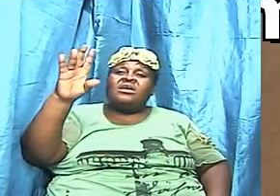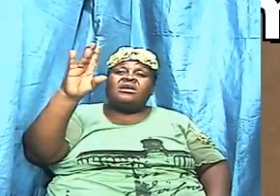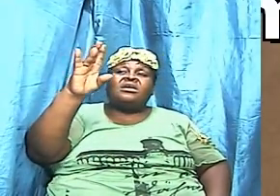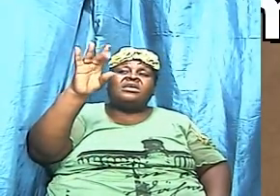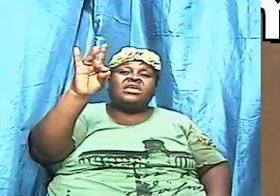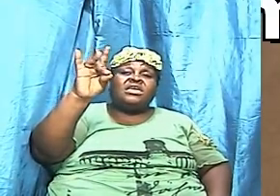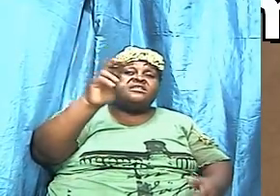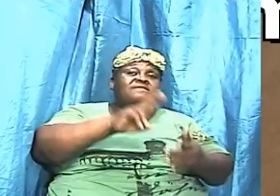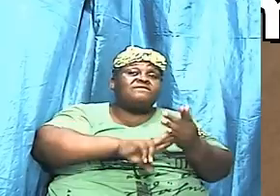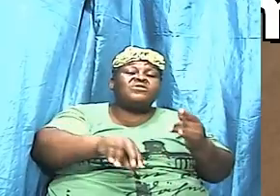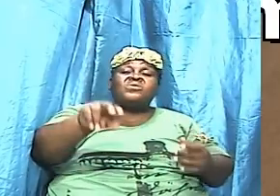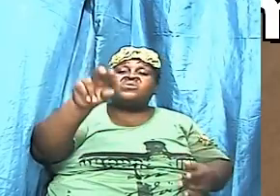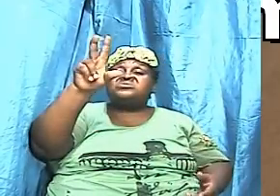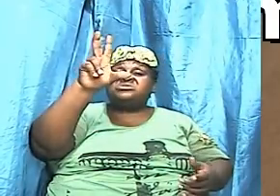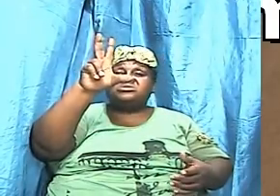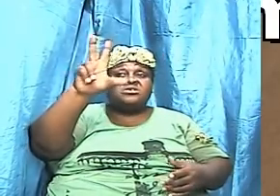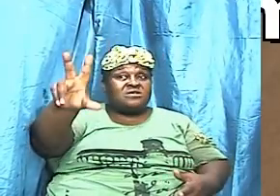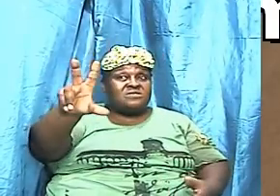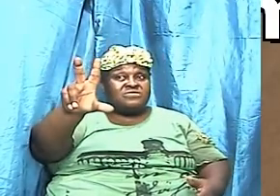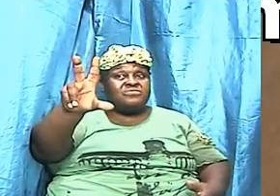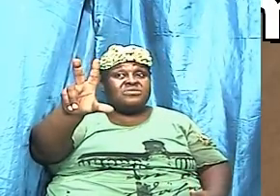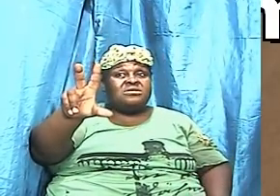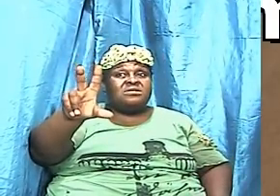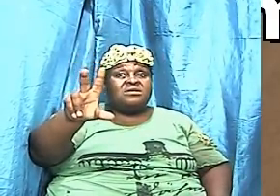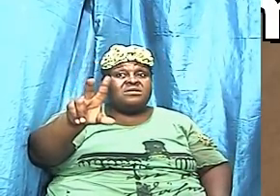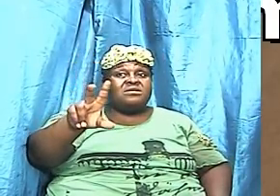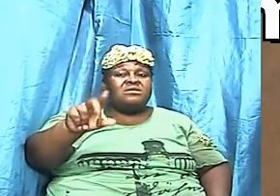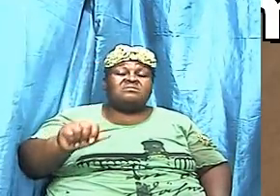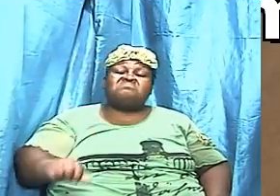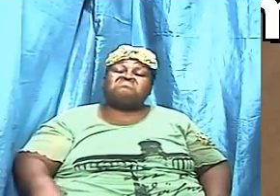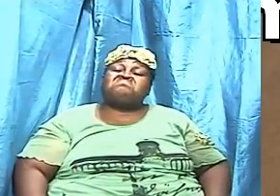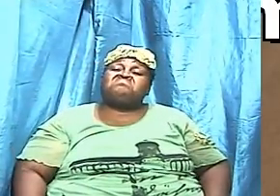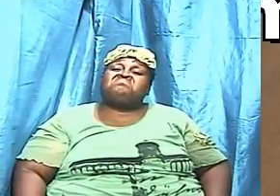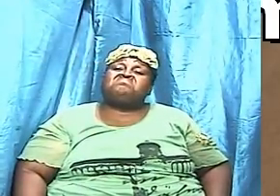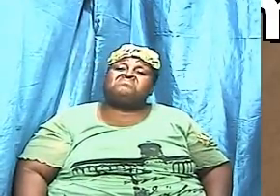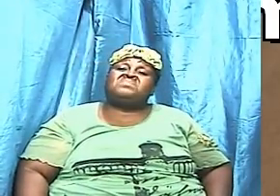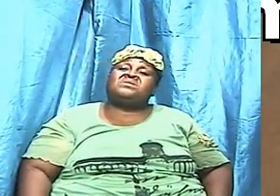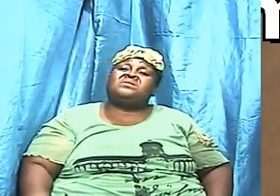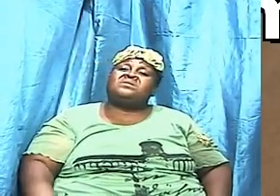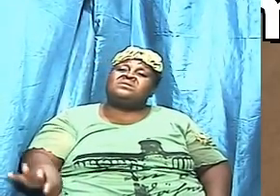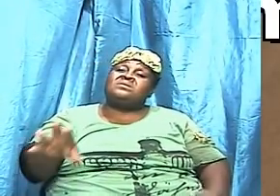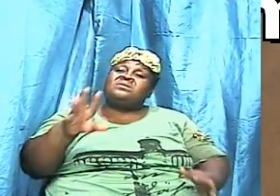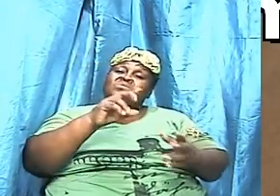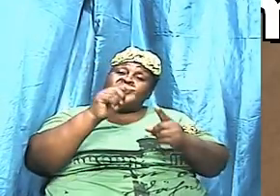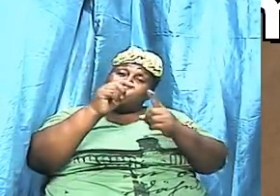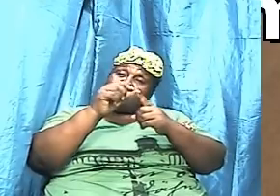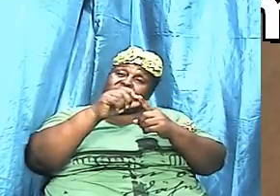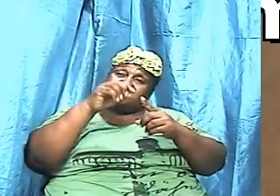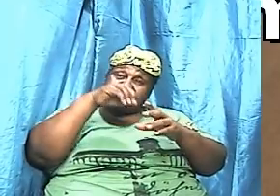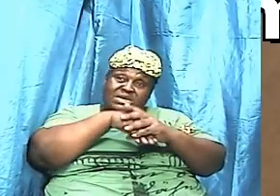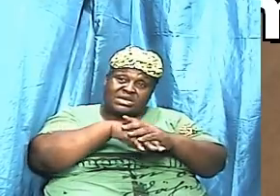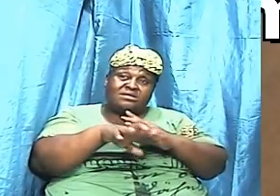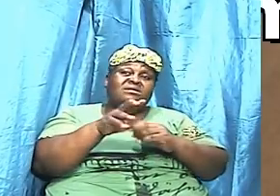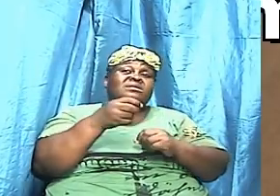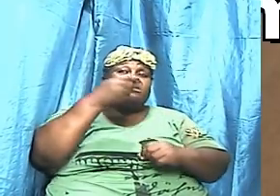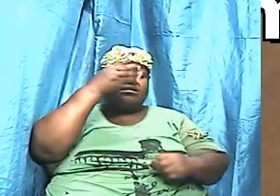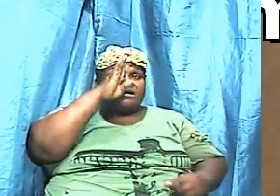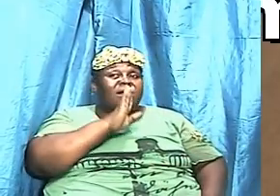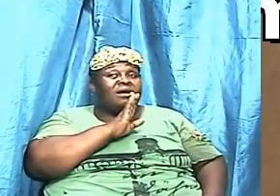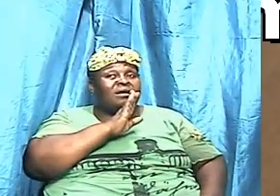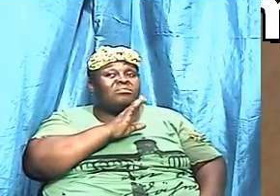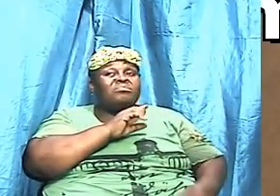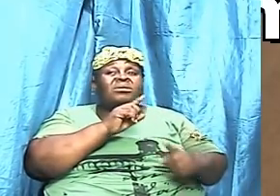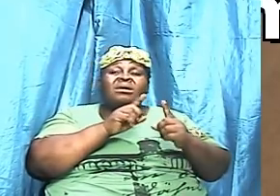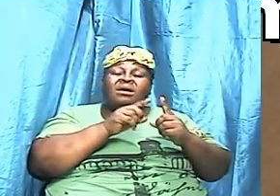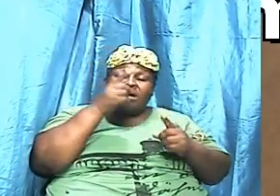it was a verse that was already committed to his heart it was in his system already because he went to the synagogue